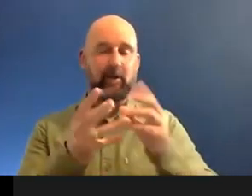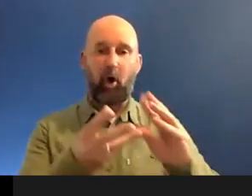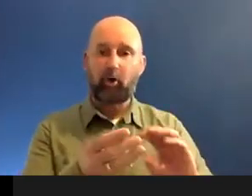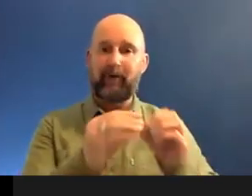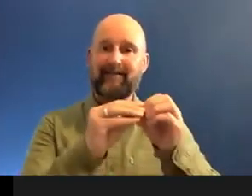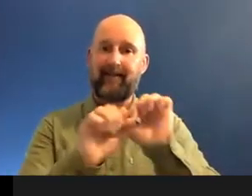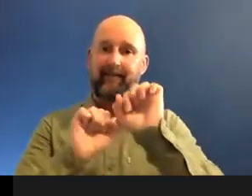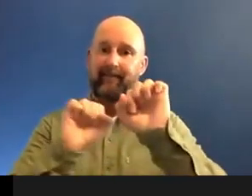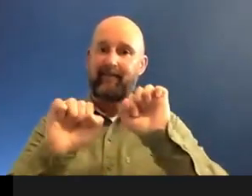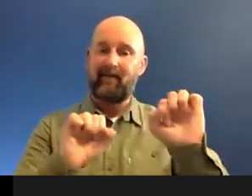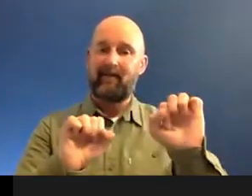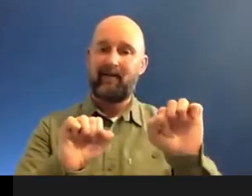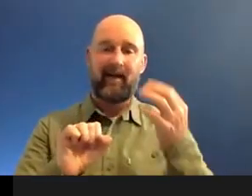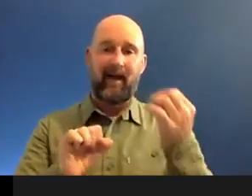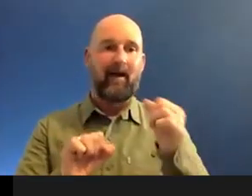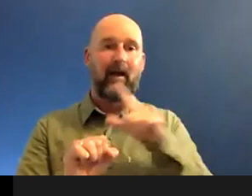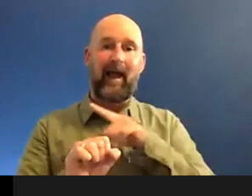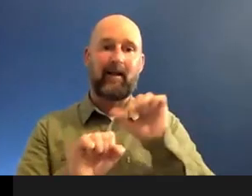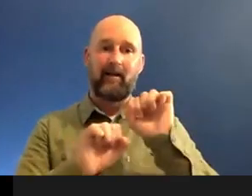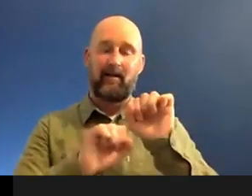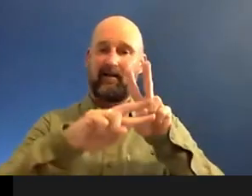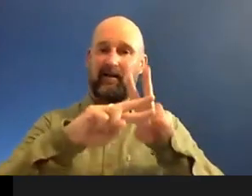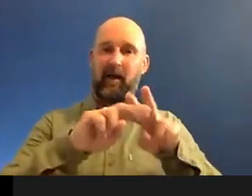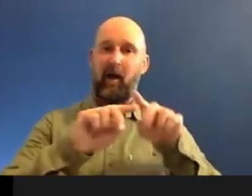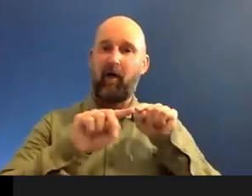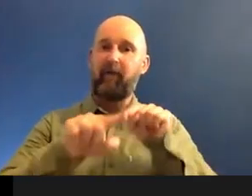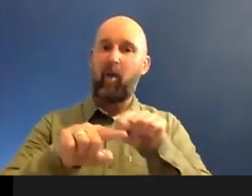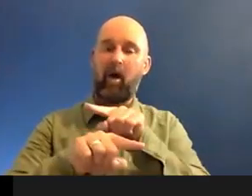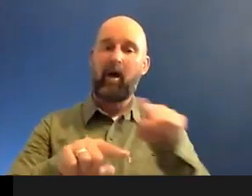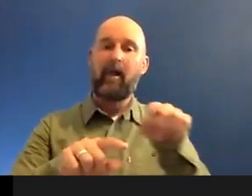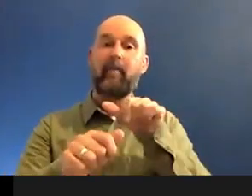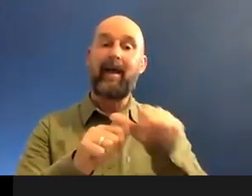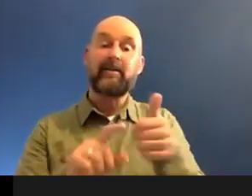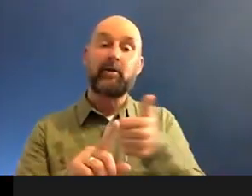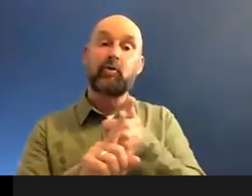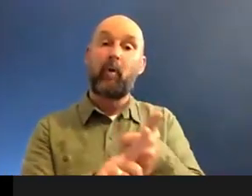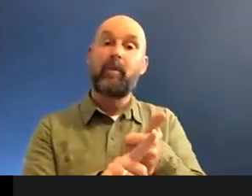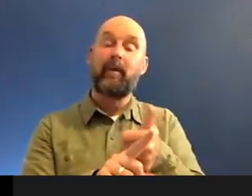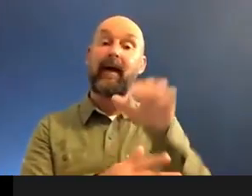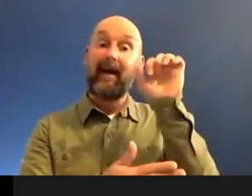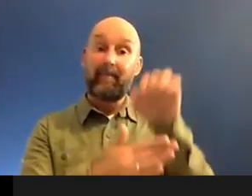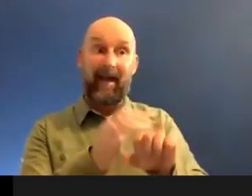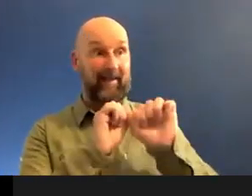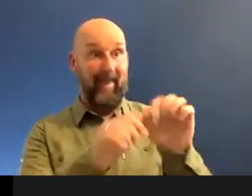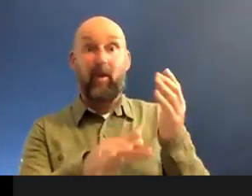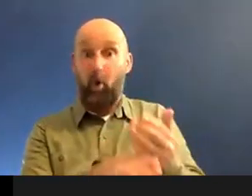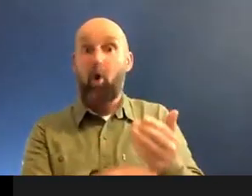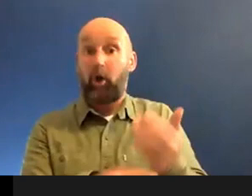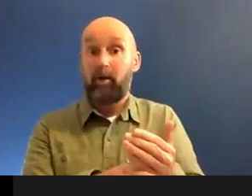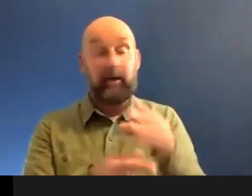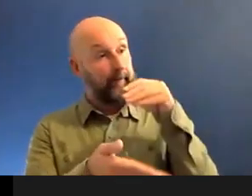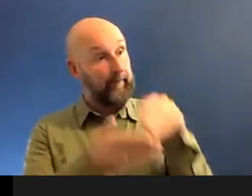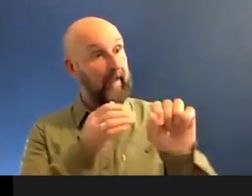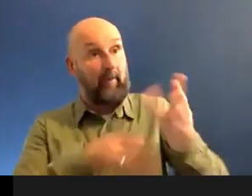creative industry as a follower, one of the best things you could do to support them is probably buy their work. Yeah. Um,